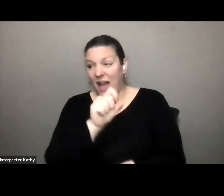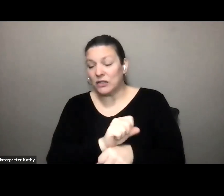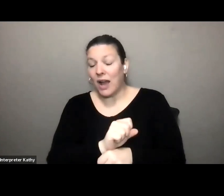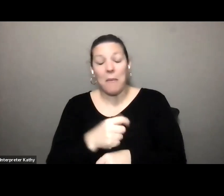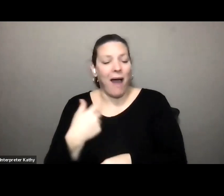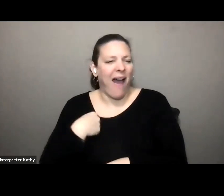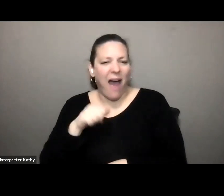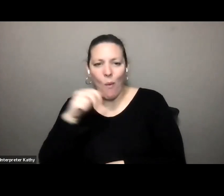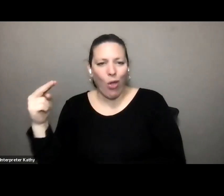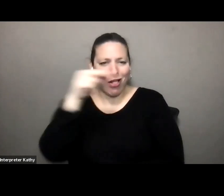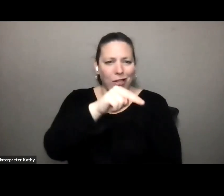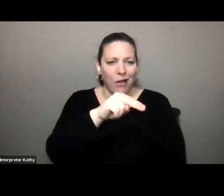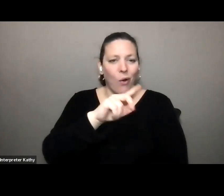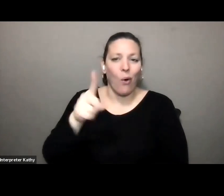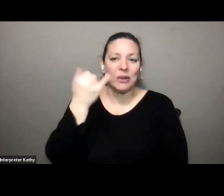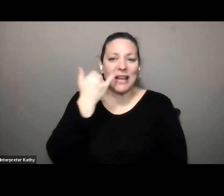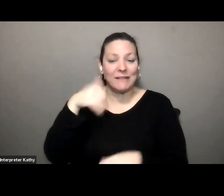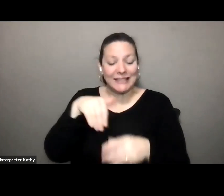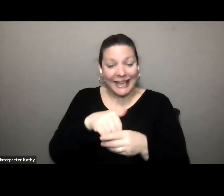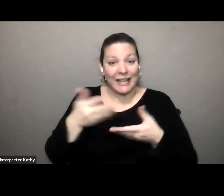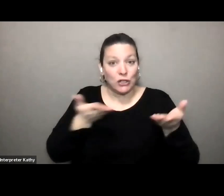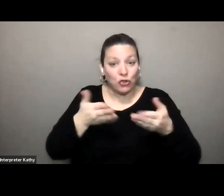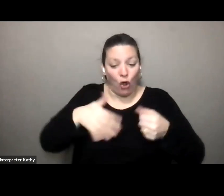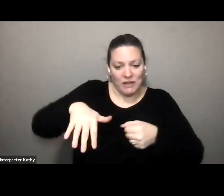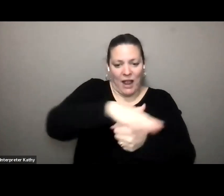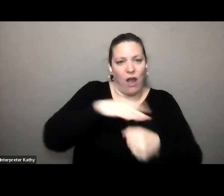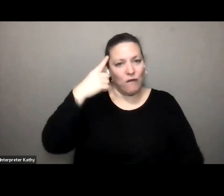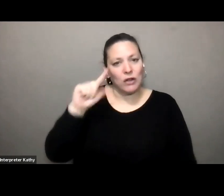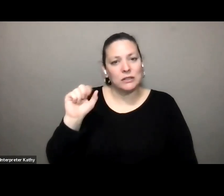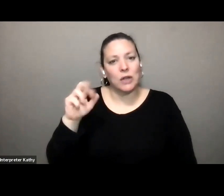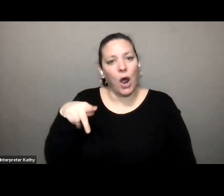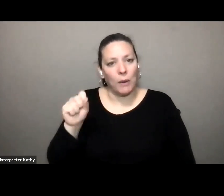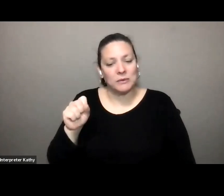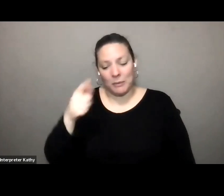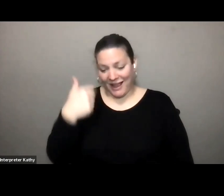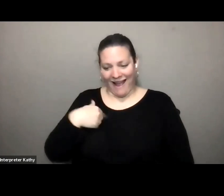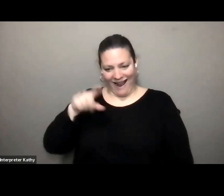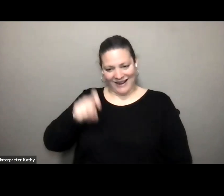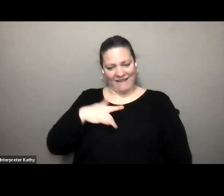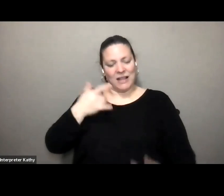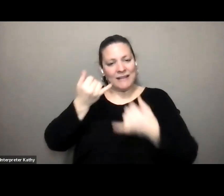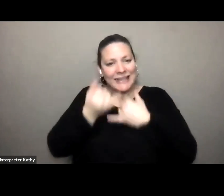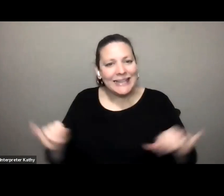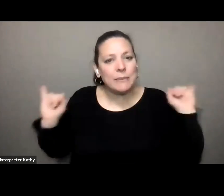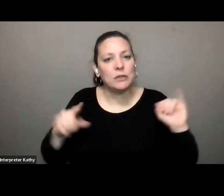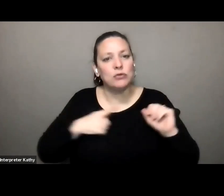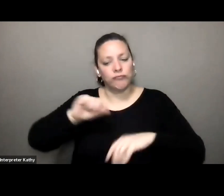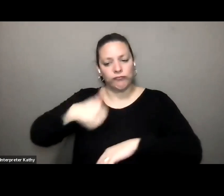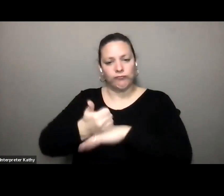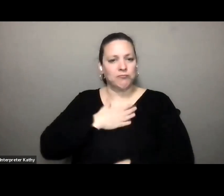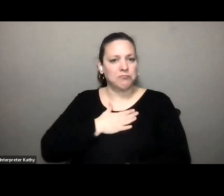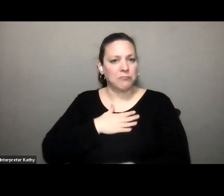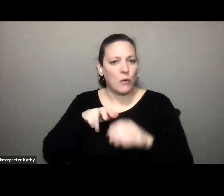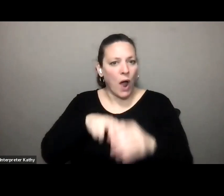tarps area because that feeling of freedom and independence that i get from being able to set up my own rides